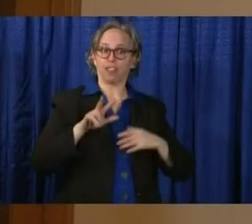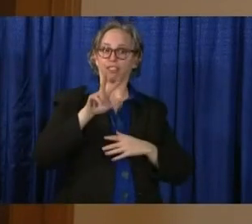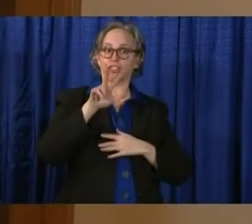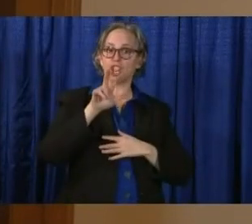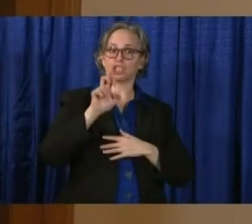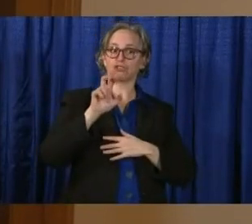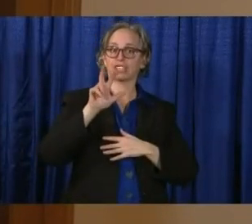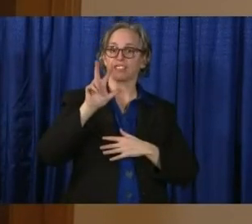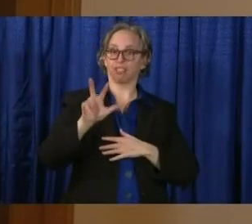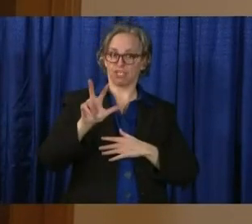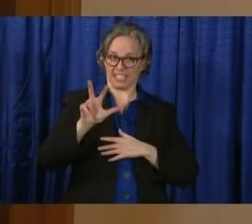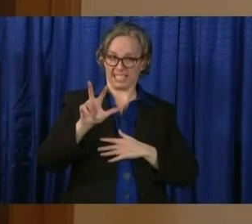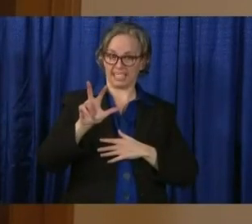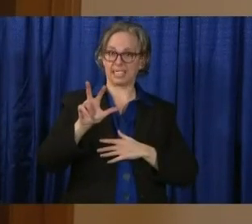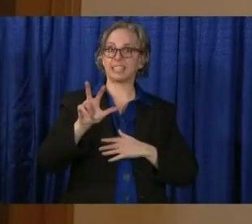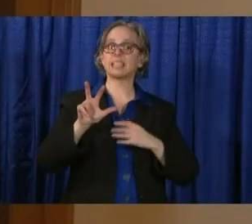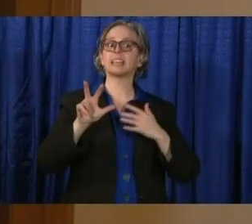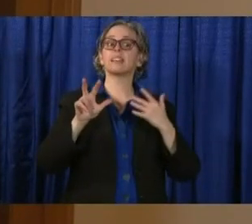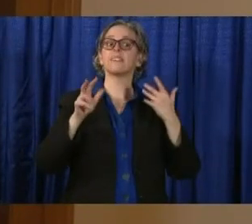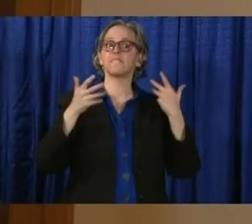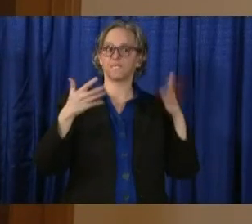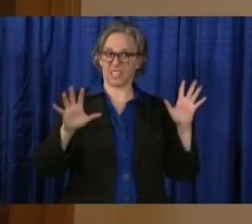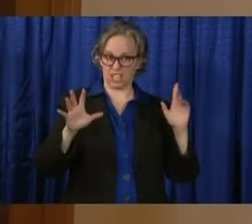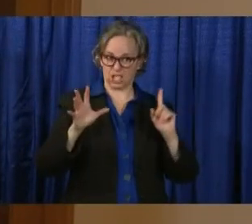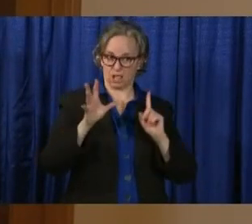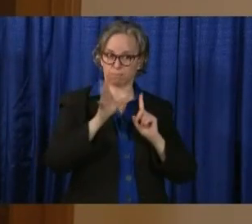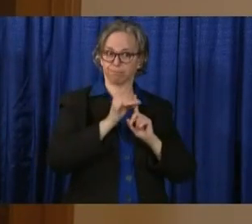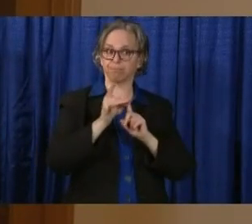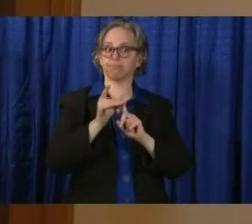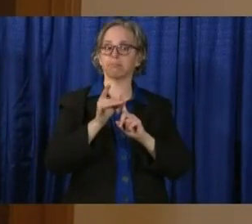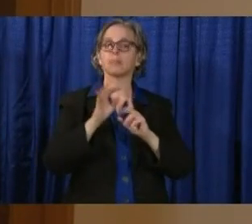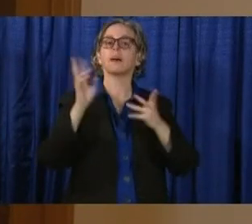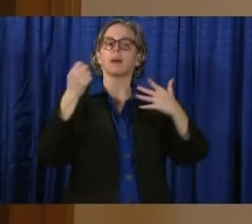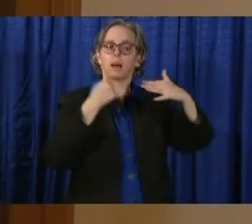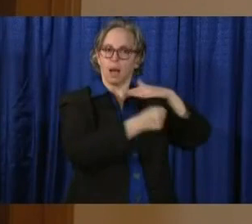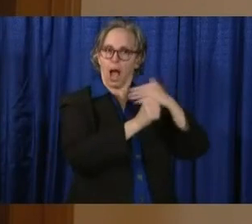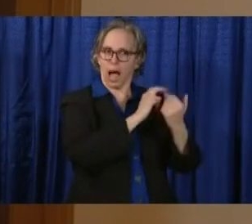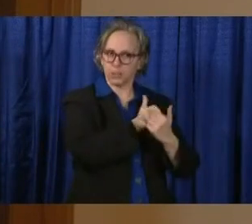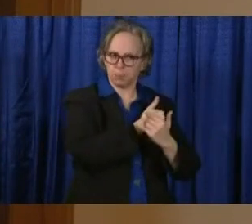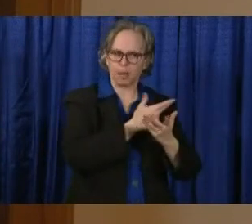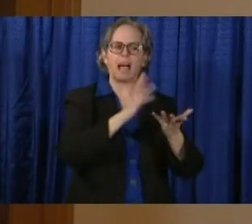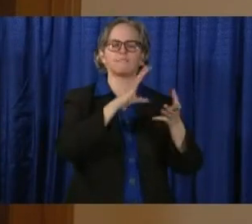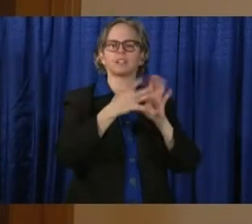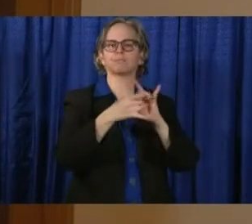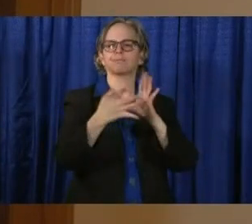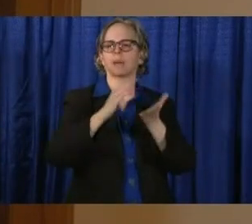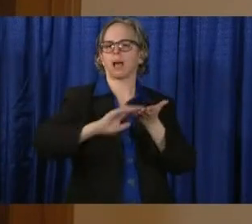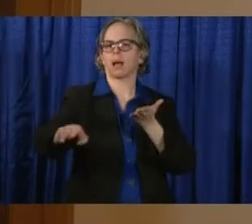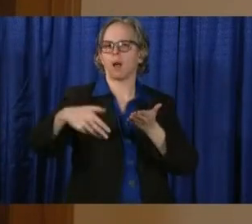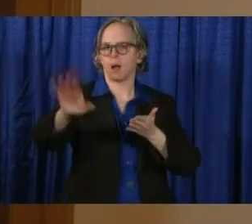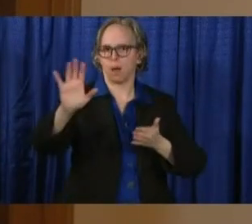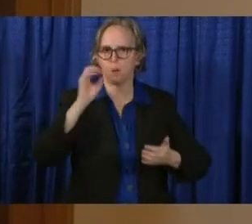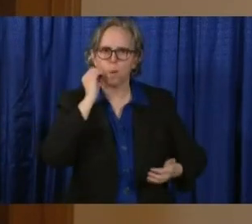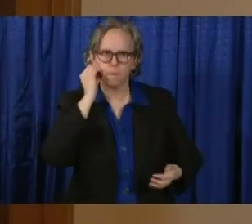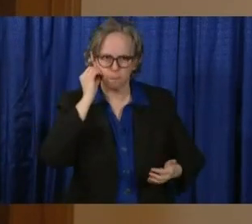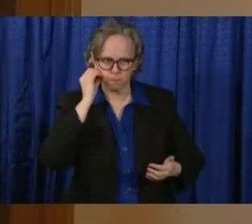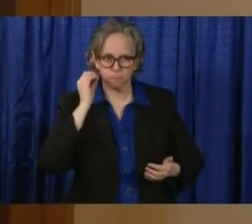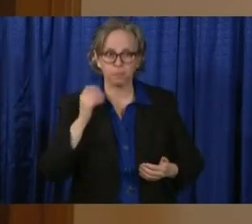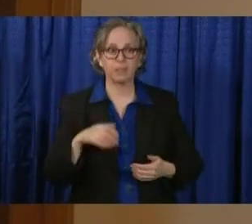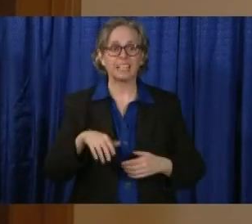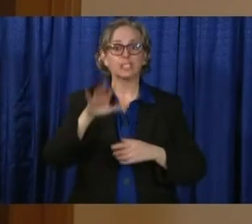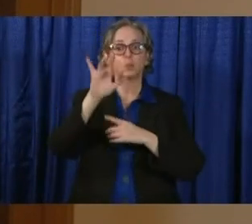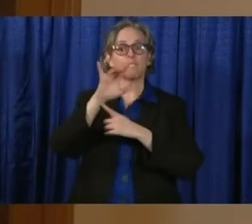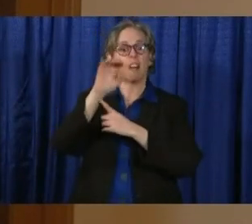that have been hospitalized, discharged, 25 percent of them have now